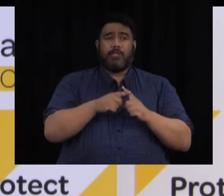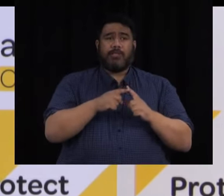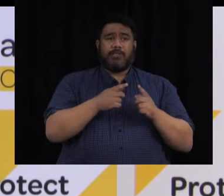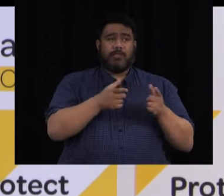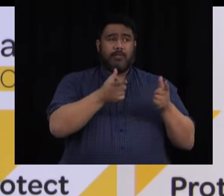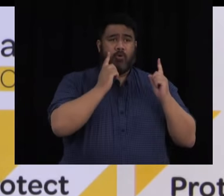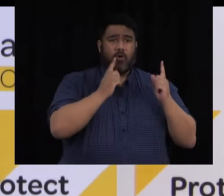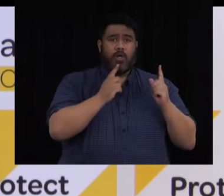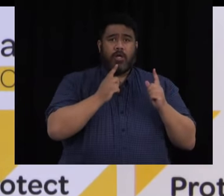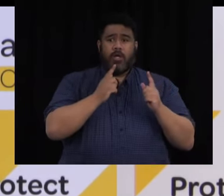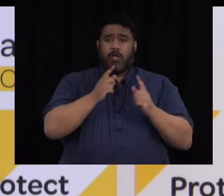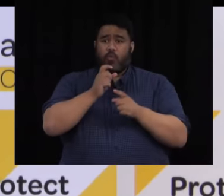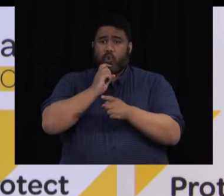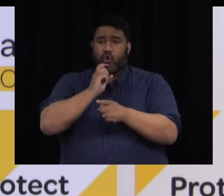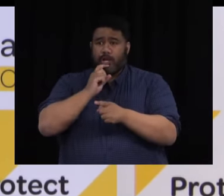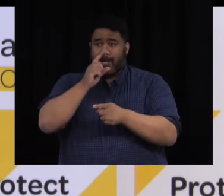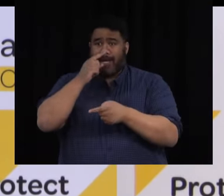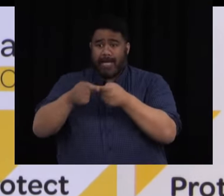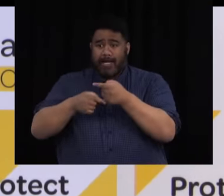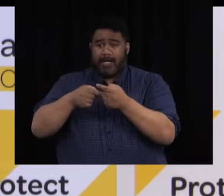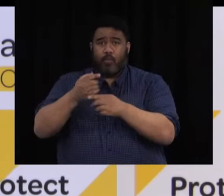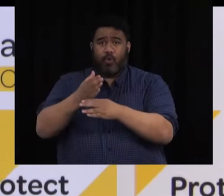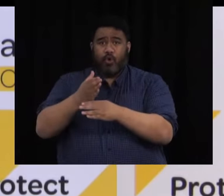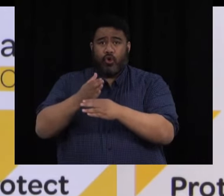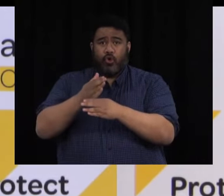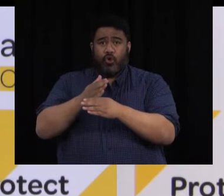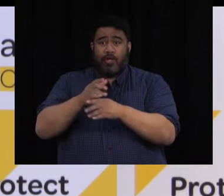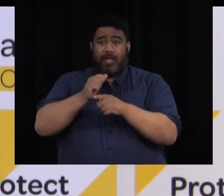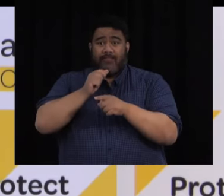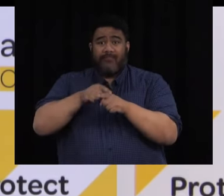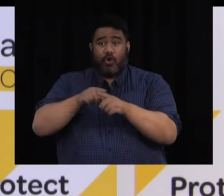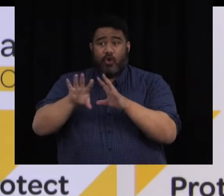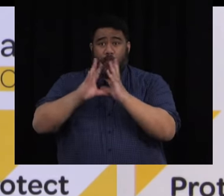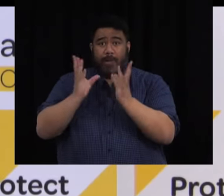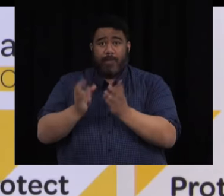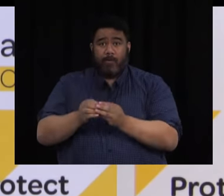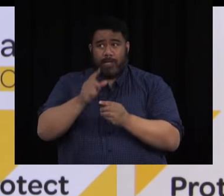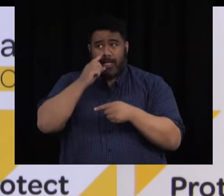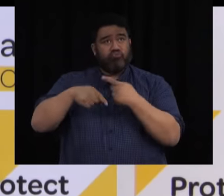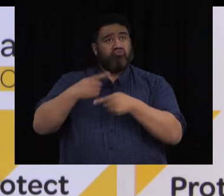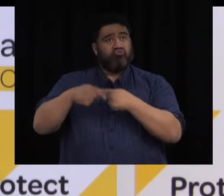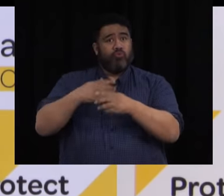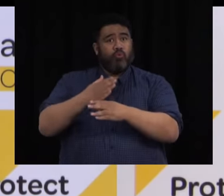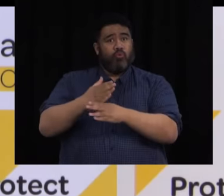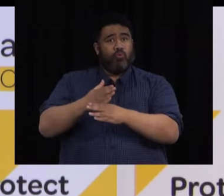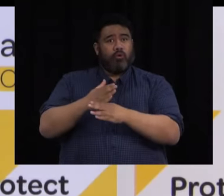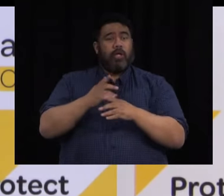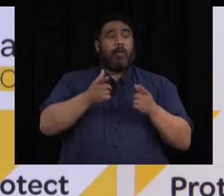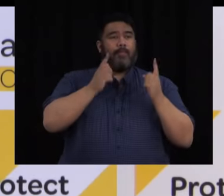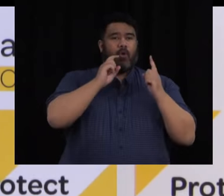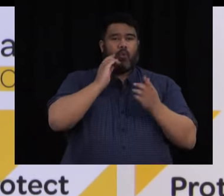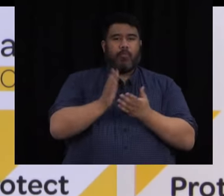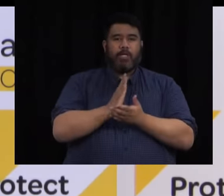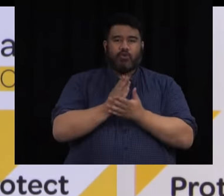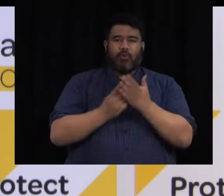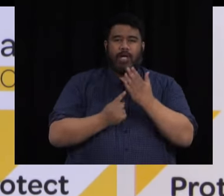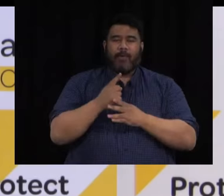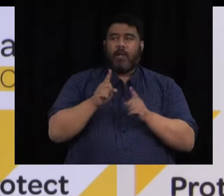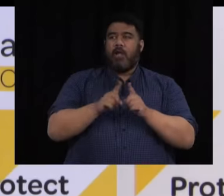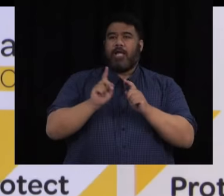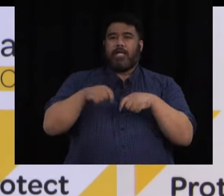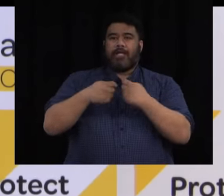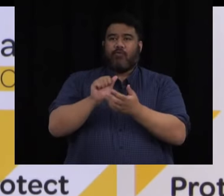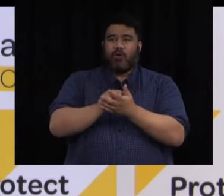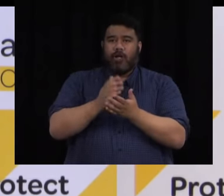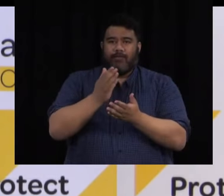workers will be able to work as long as they stay within that bubble and I'm sure that the employers will be ensuring that can happen by making sure they've got the food and other